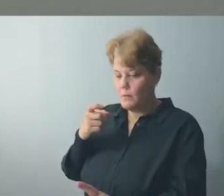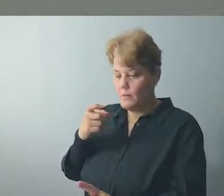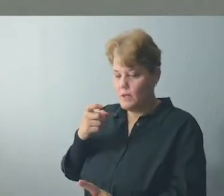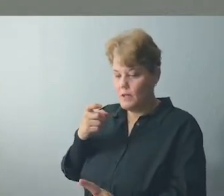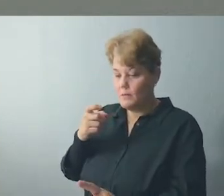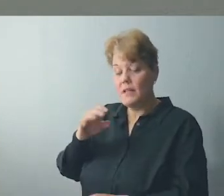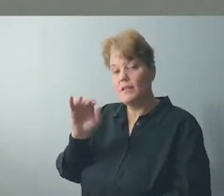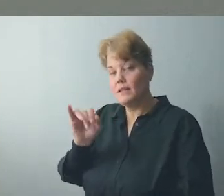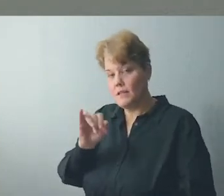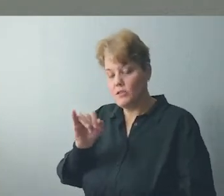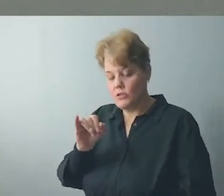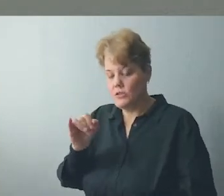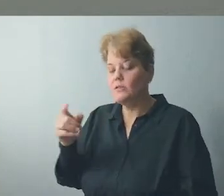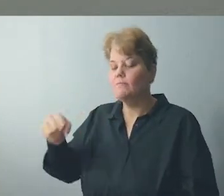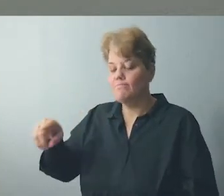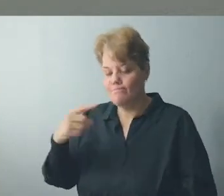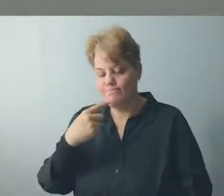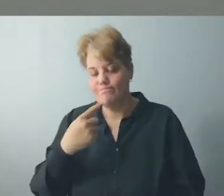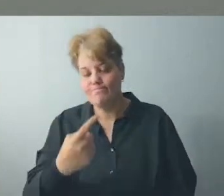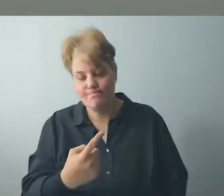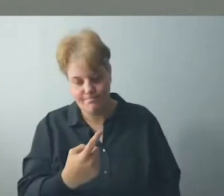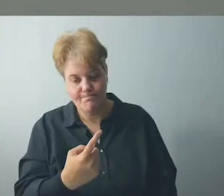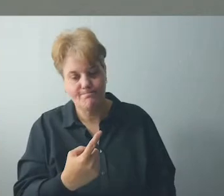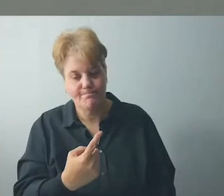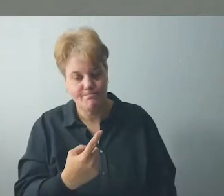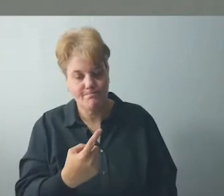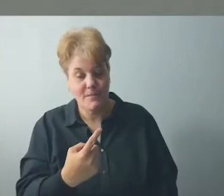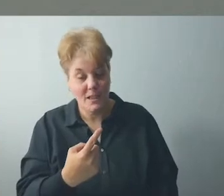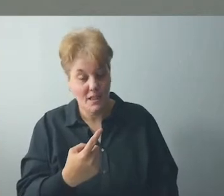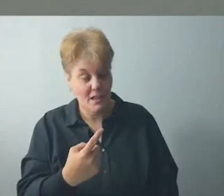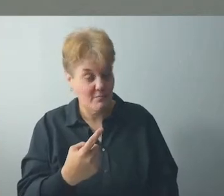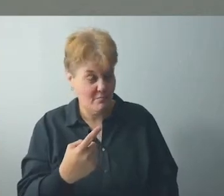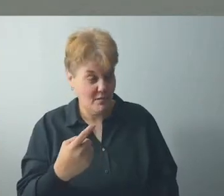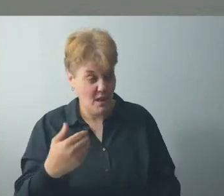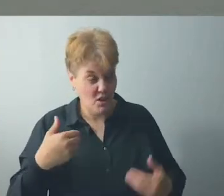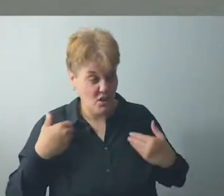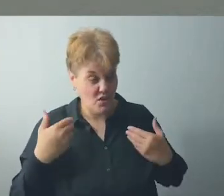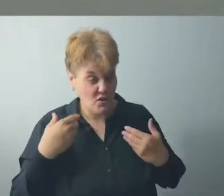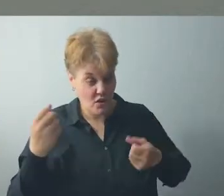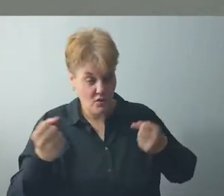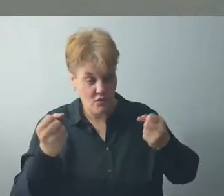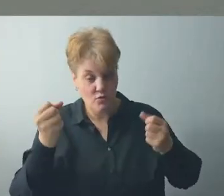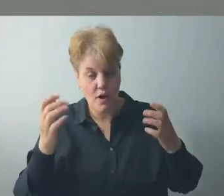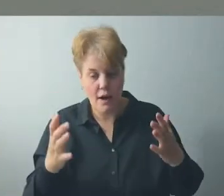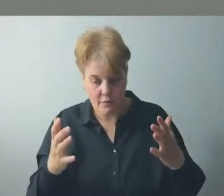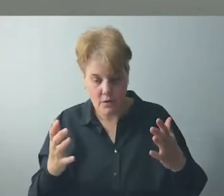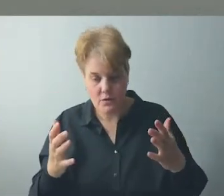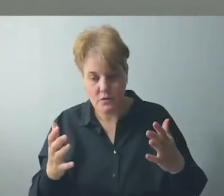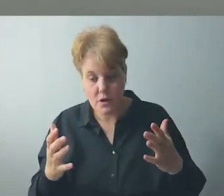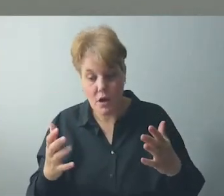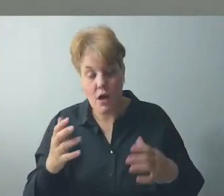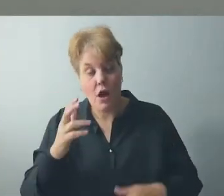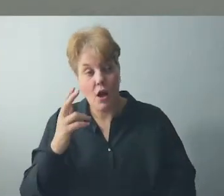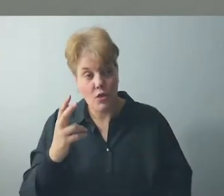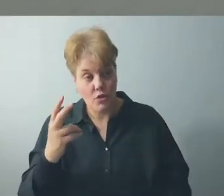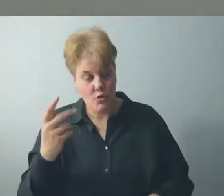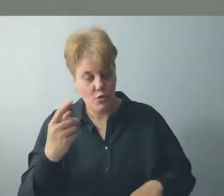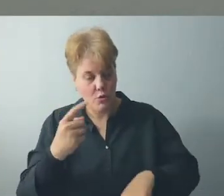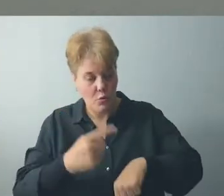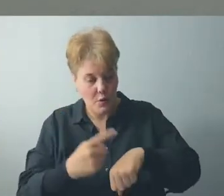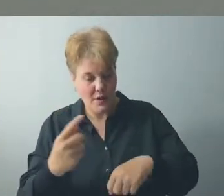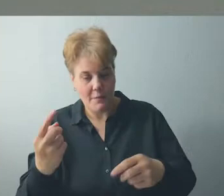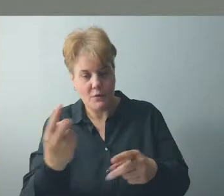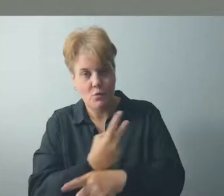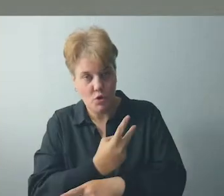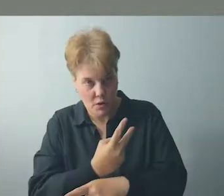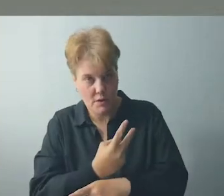drivers from 16 to 19 years of age are nearly three times more likely than drivers age